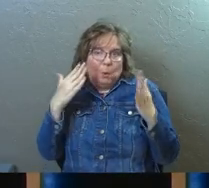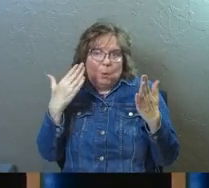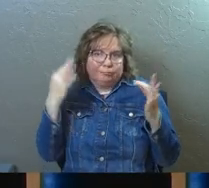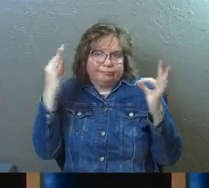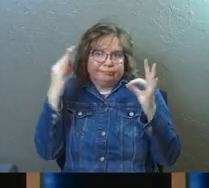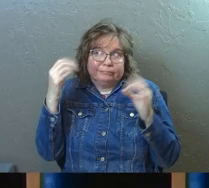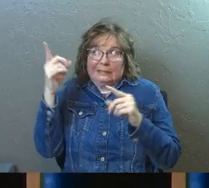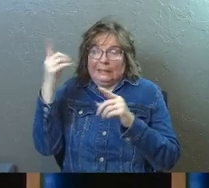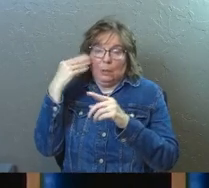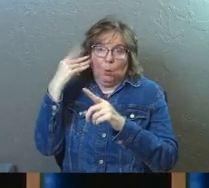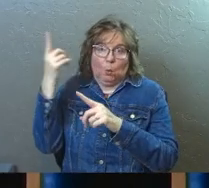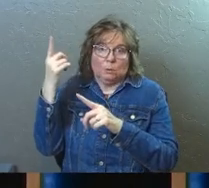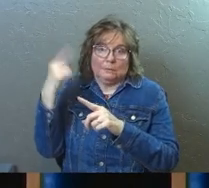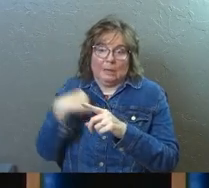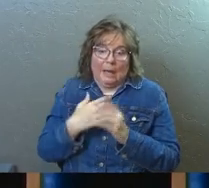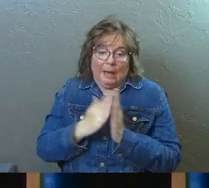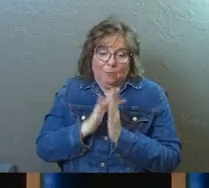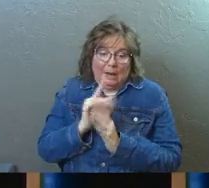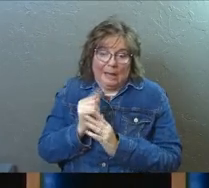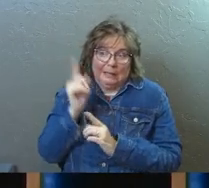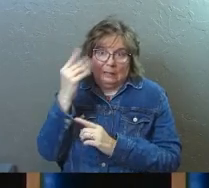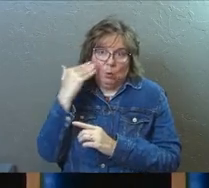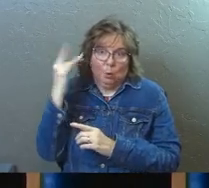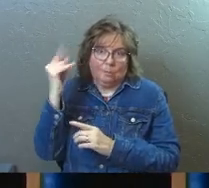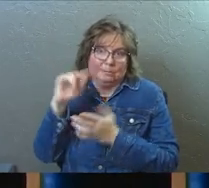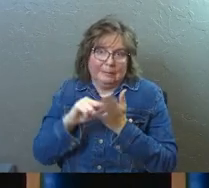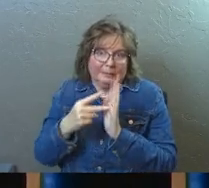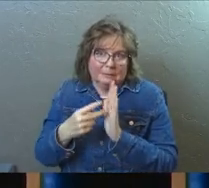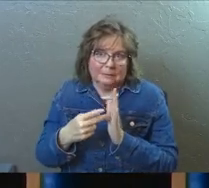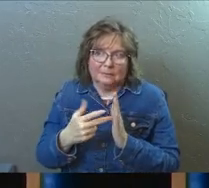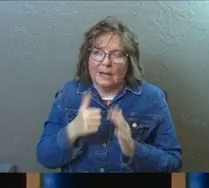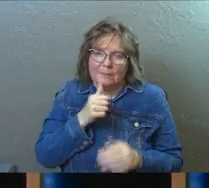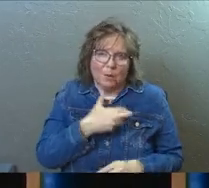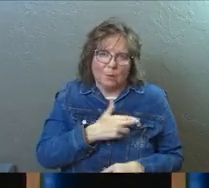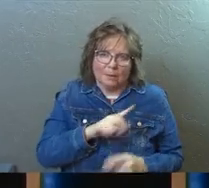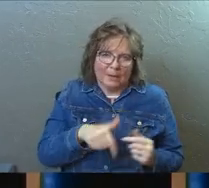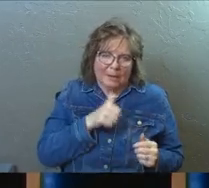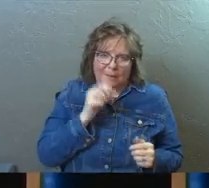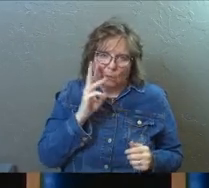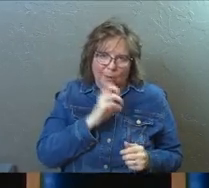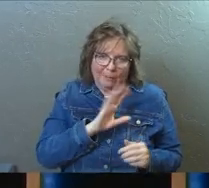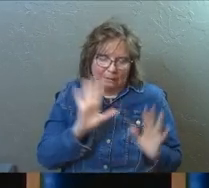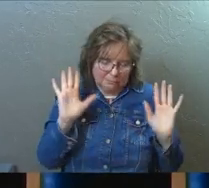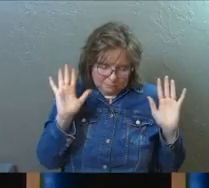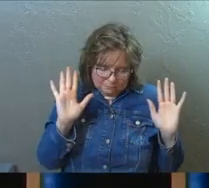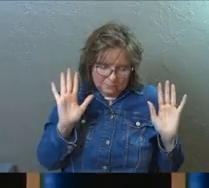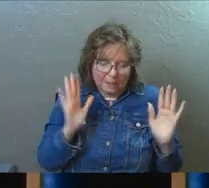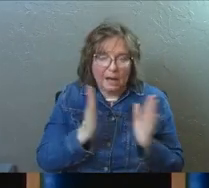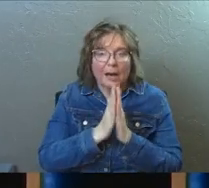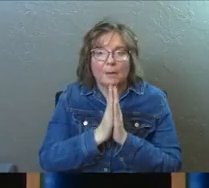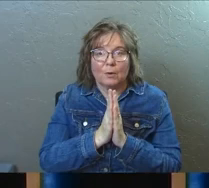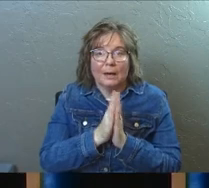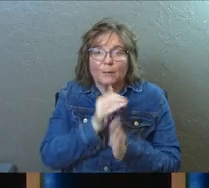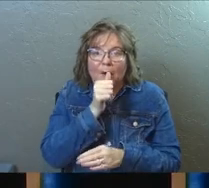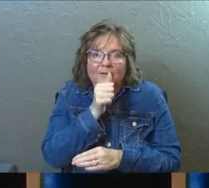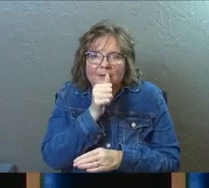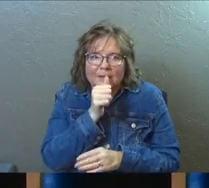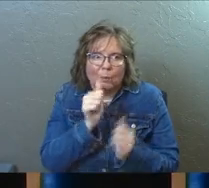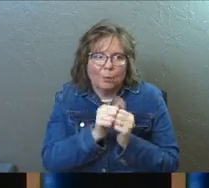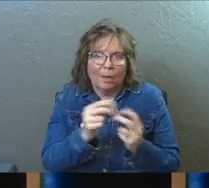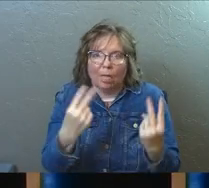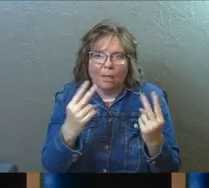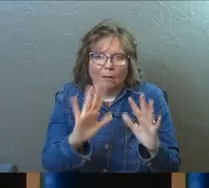what it is. And this started years ago and I'm not religious about it and I'm not weird about it. I pray that privately.